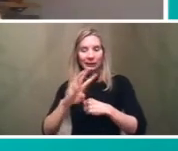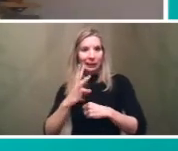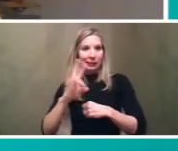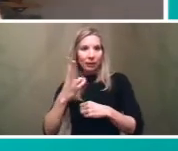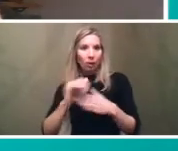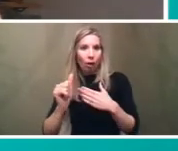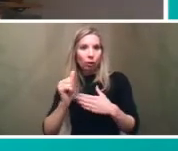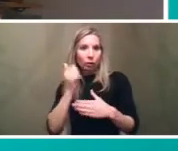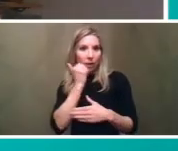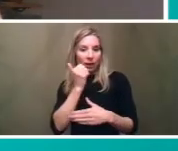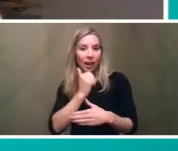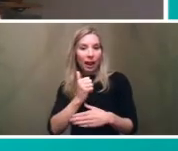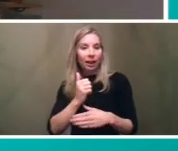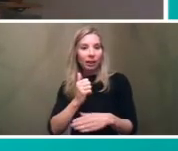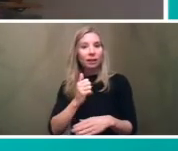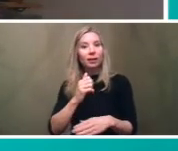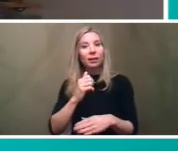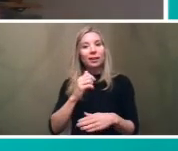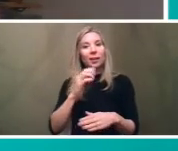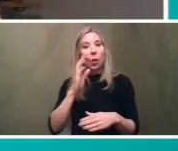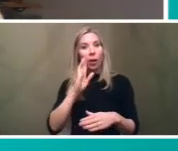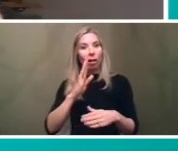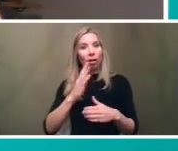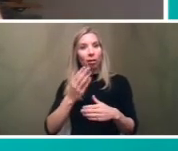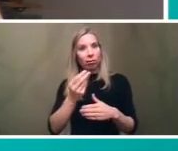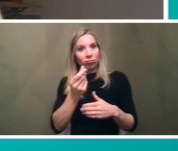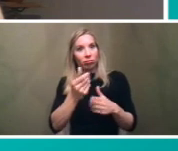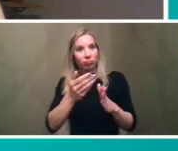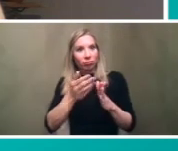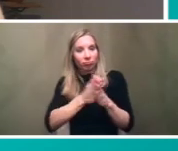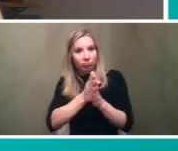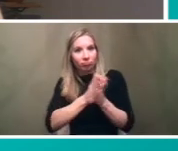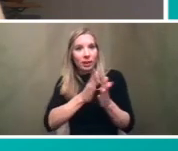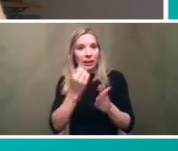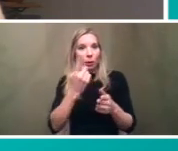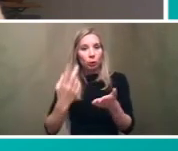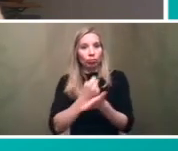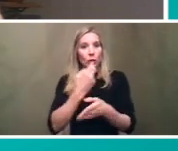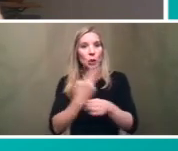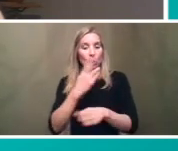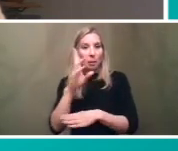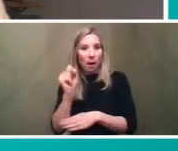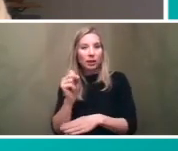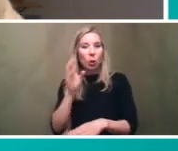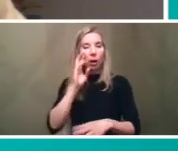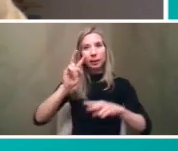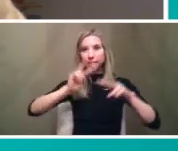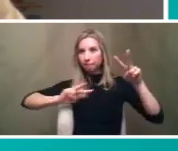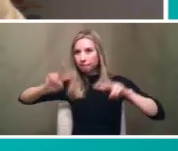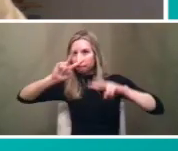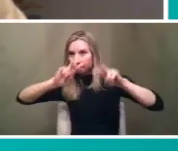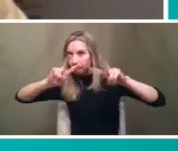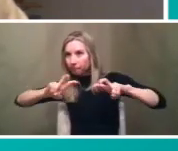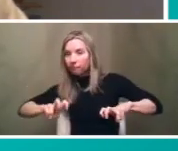valued and we can get that person to get on the bus so we will be looking at employment and land uses and development patterns in as much detail as that